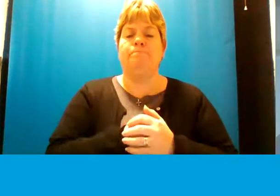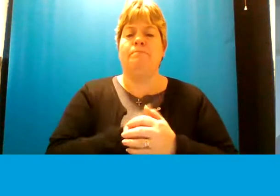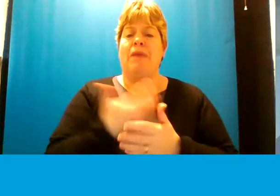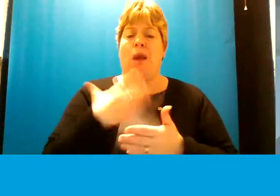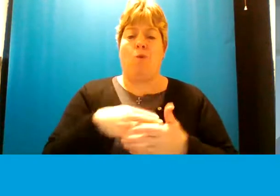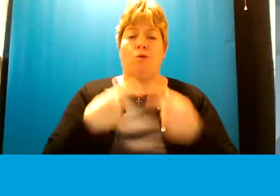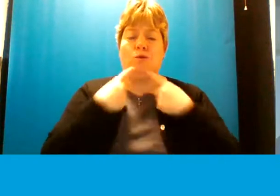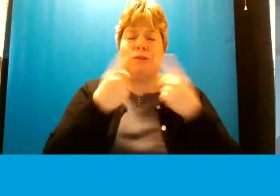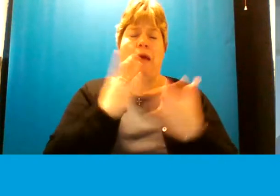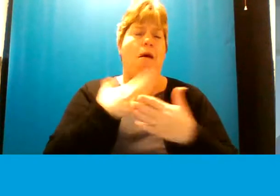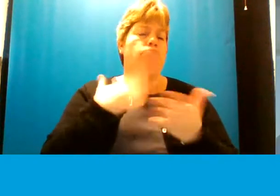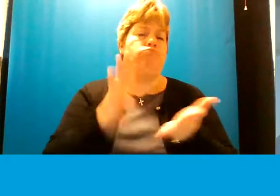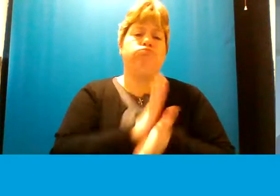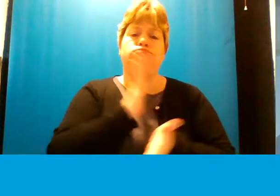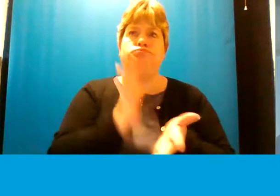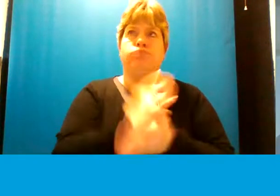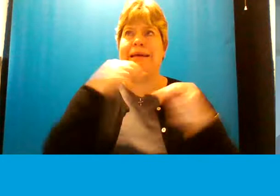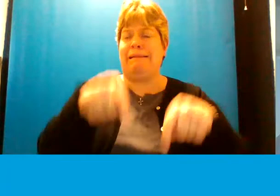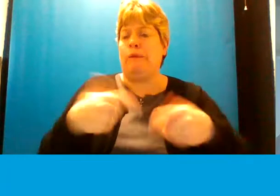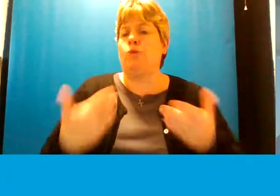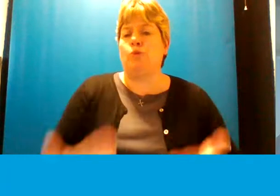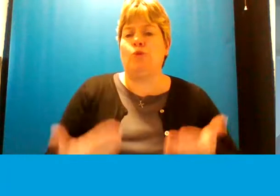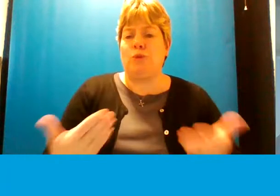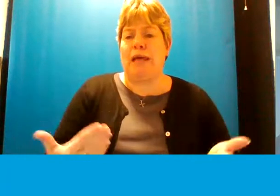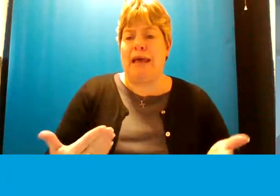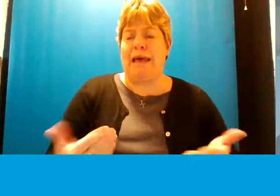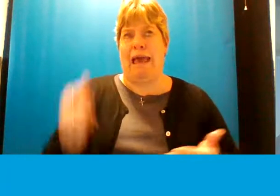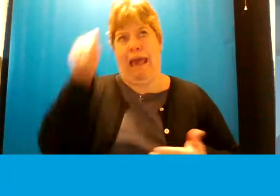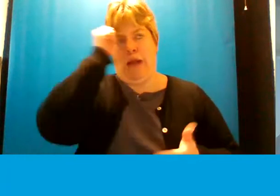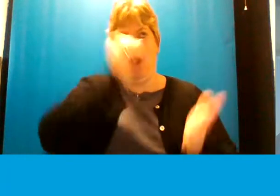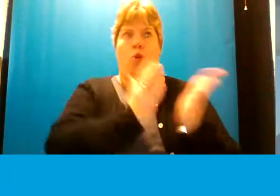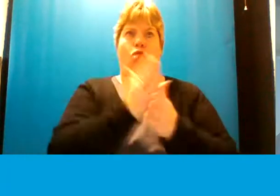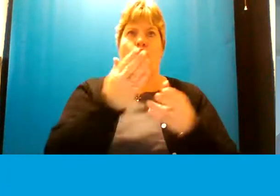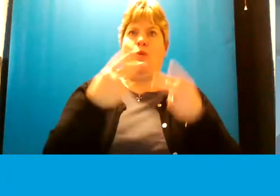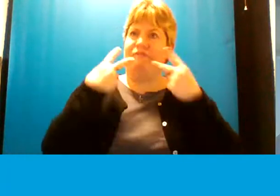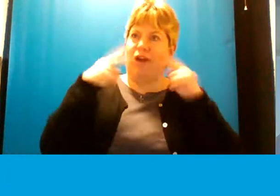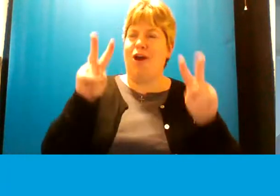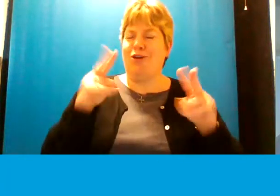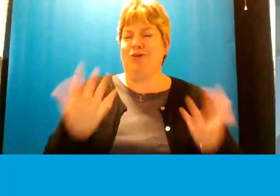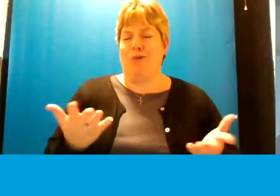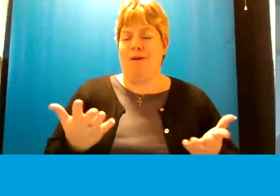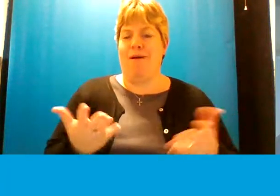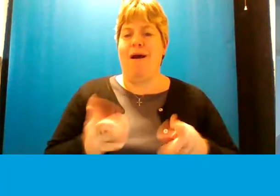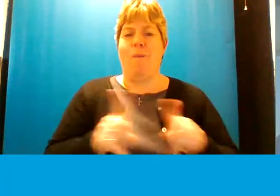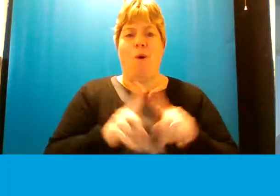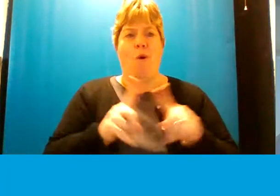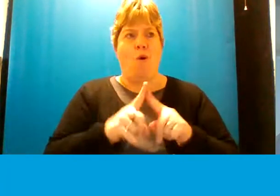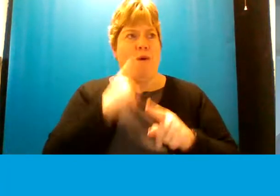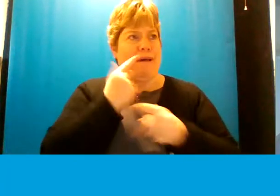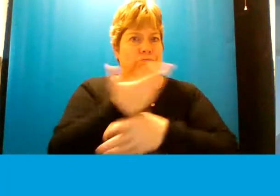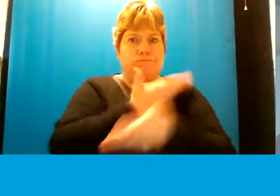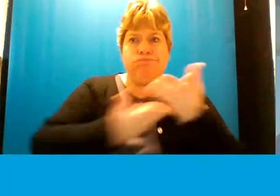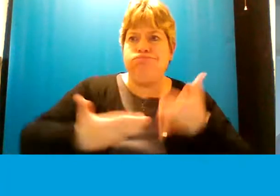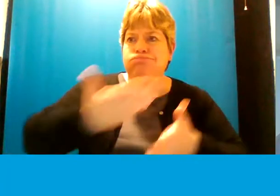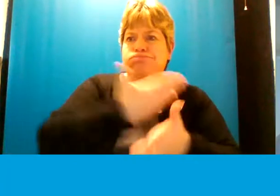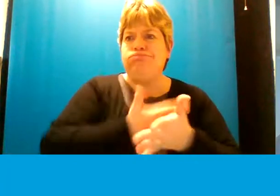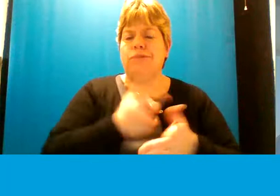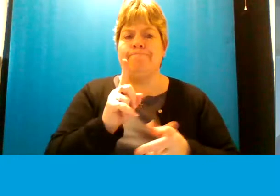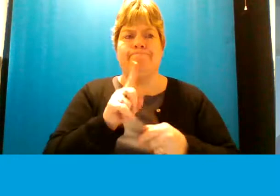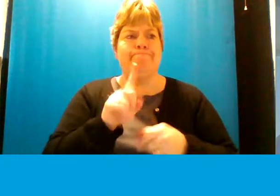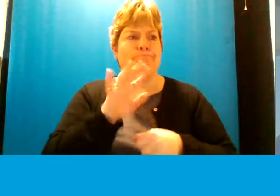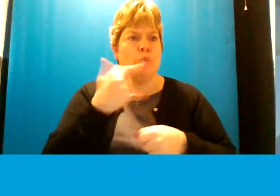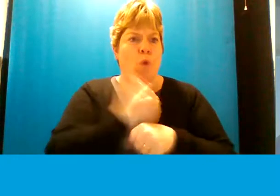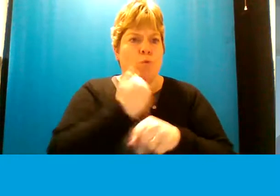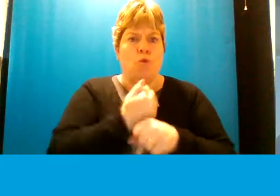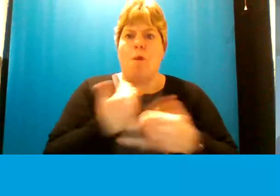really say what a pleasure it is to be here today albeit virtually um and have that opportunity to share with you all some of the areas that we are